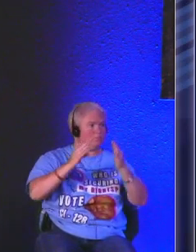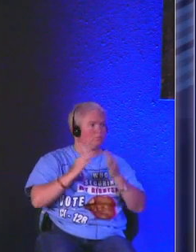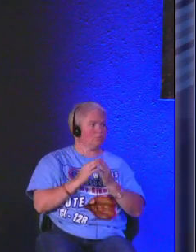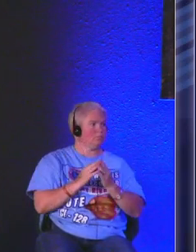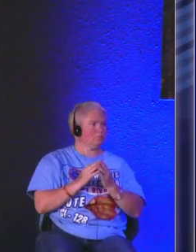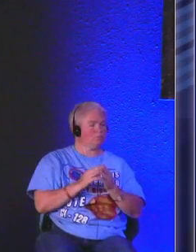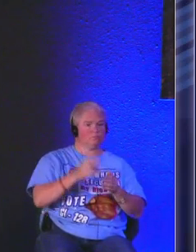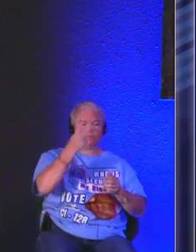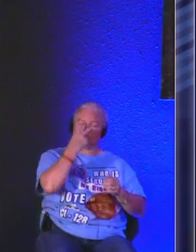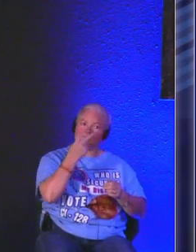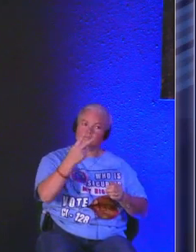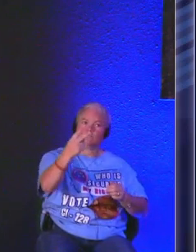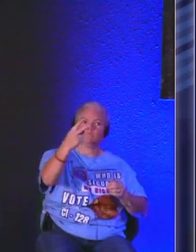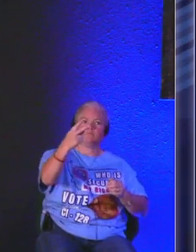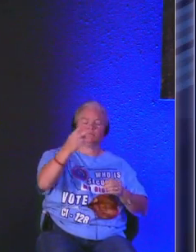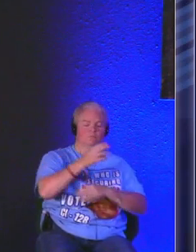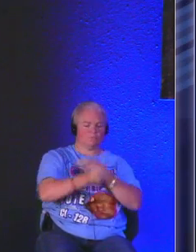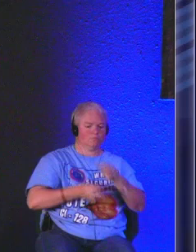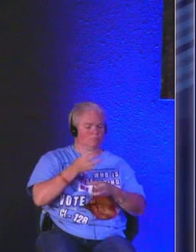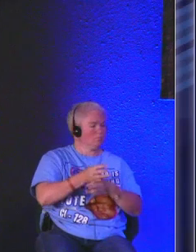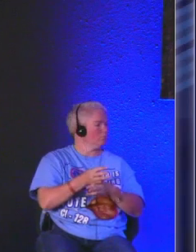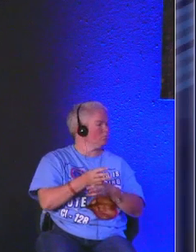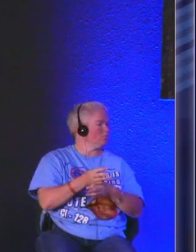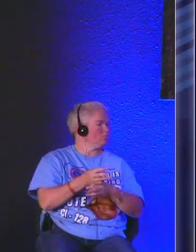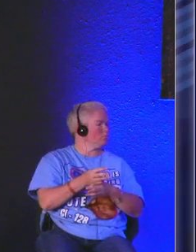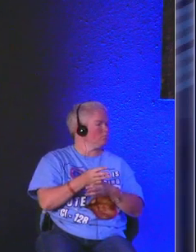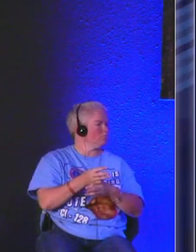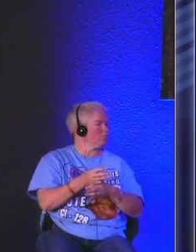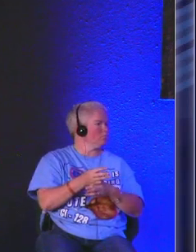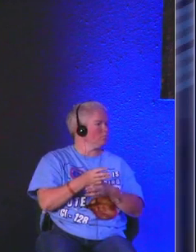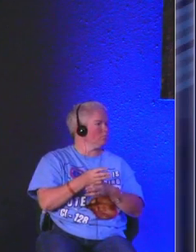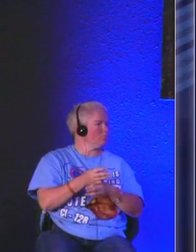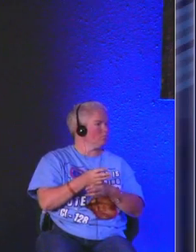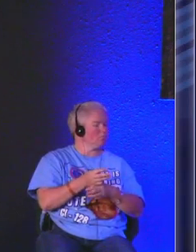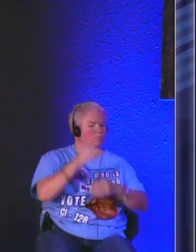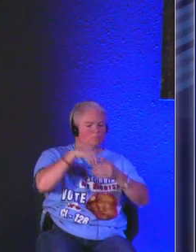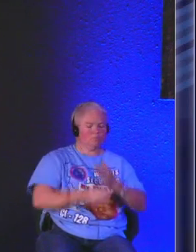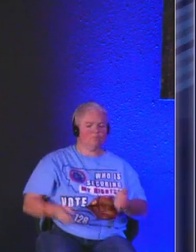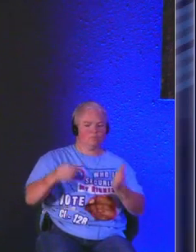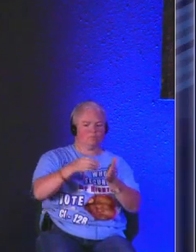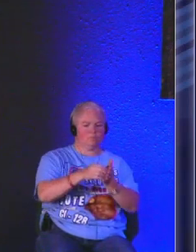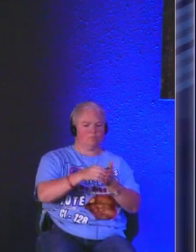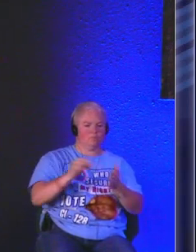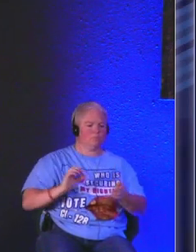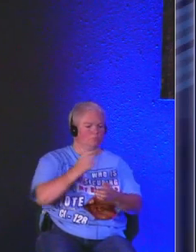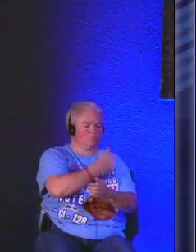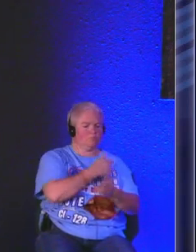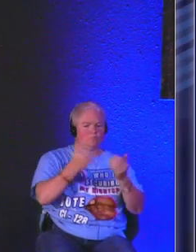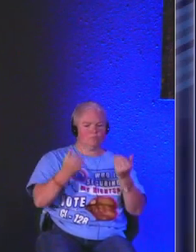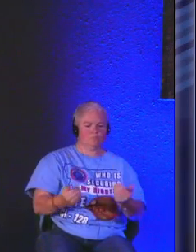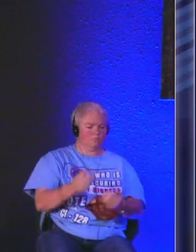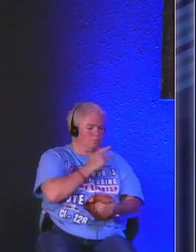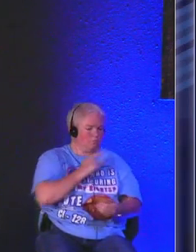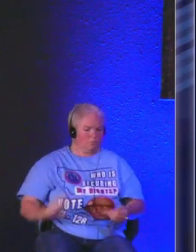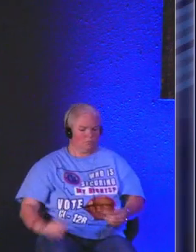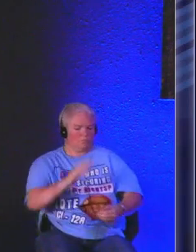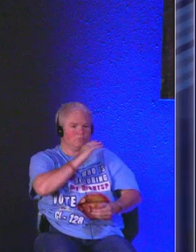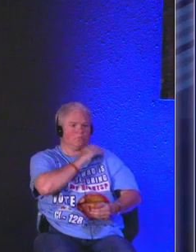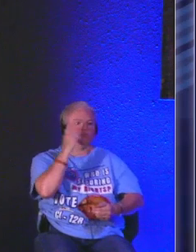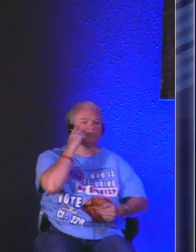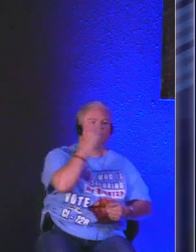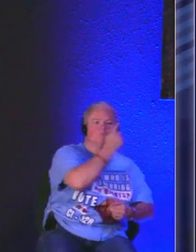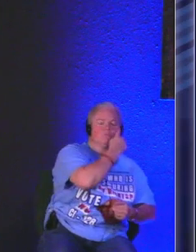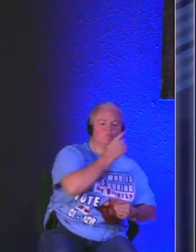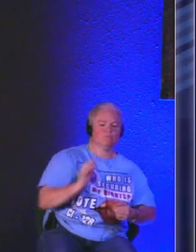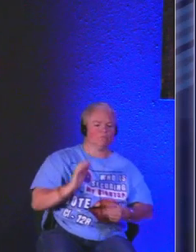original vision that we see this world as because we're a part of this world but when we're born again we now gain kingdom vision